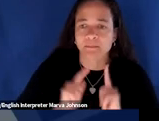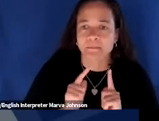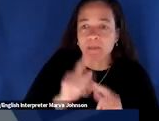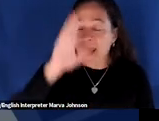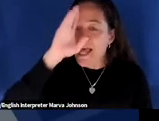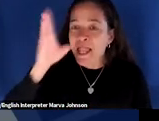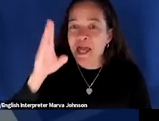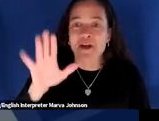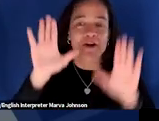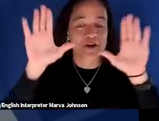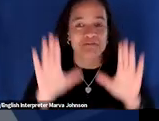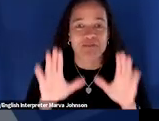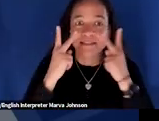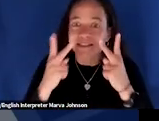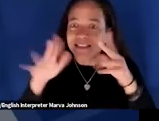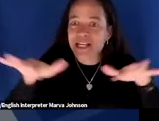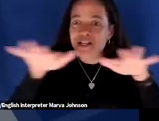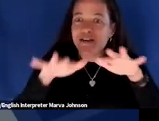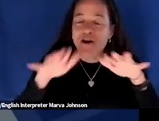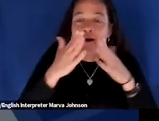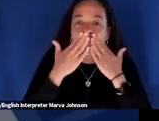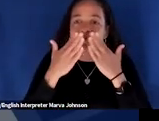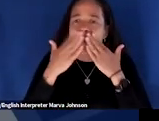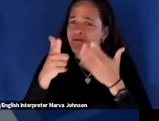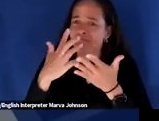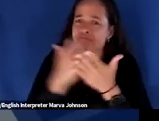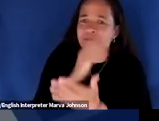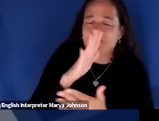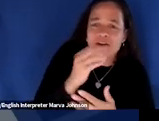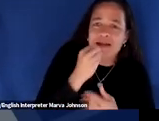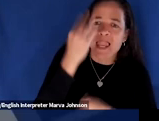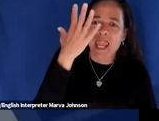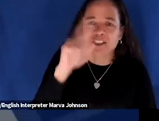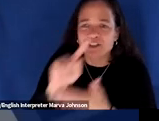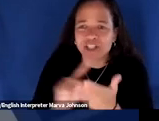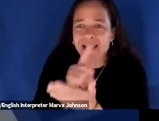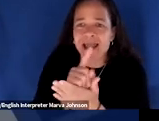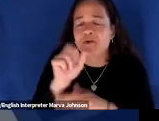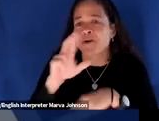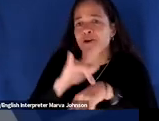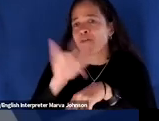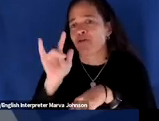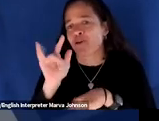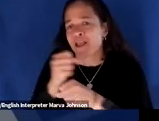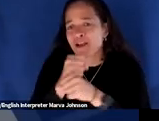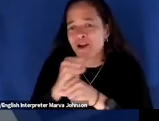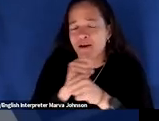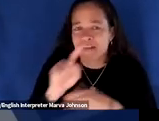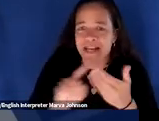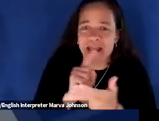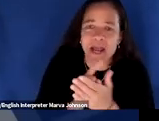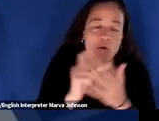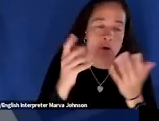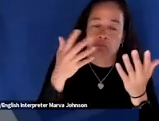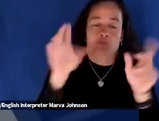all thank you so much for taking your lunch hour or early coffee hour or afternoon break hour wherever you are uh